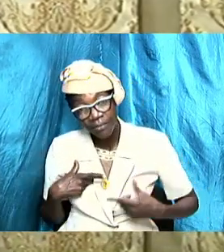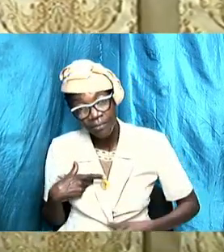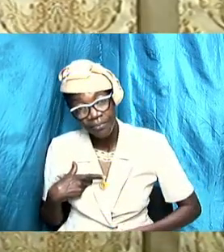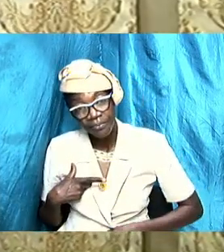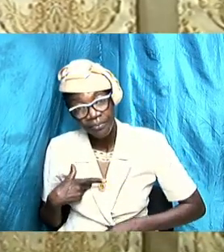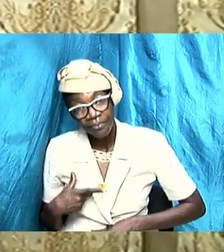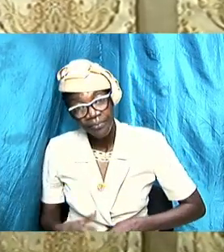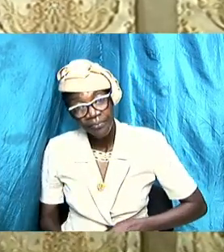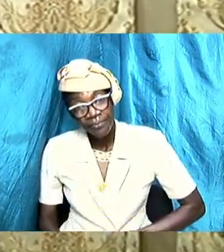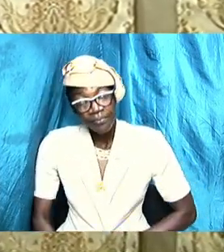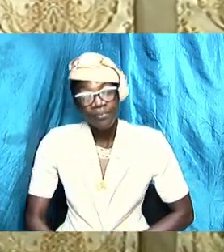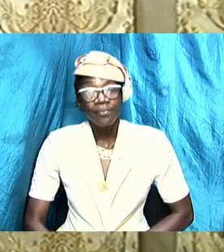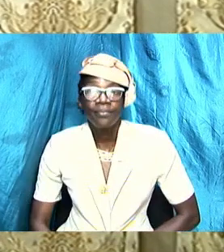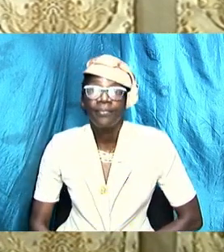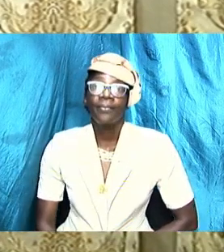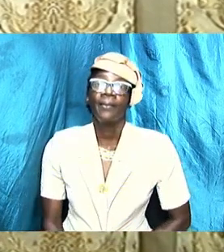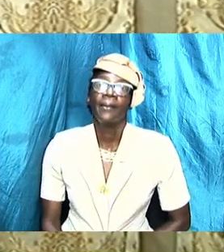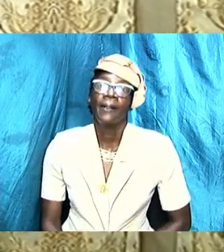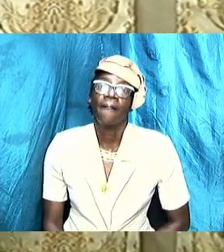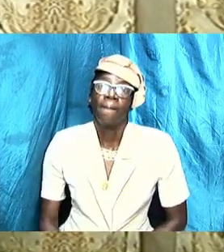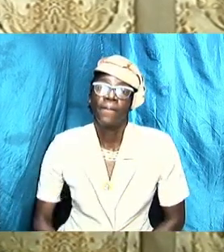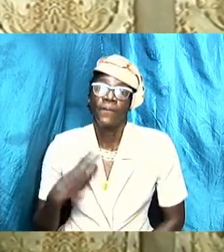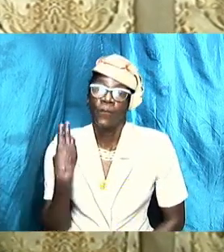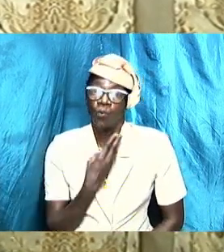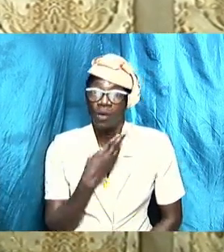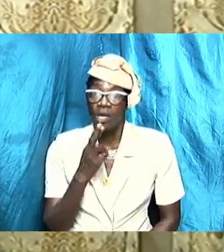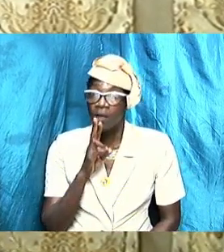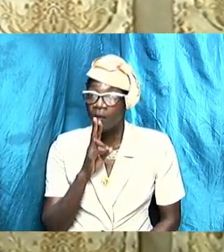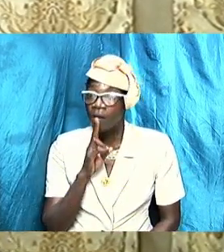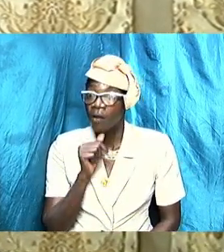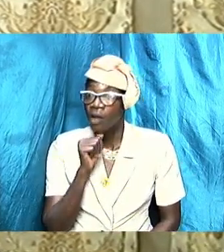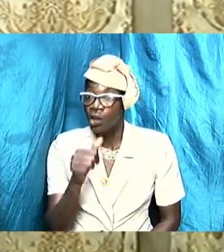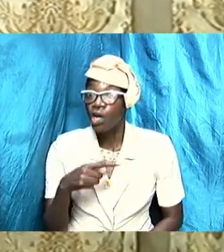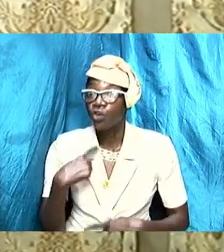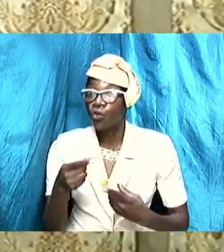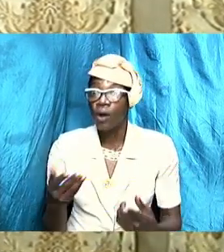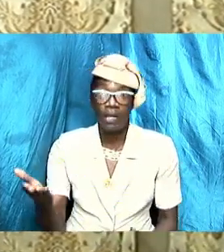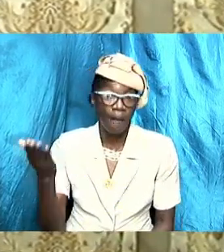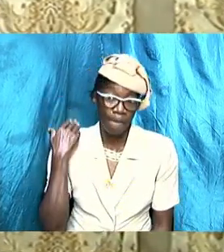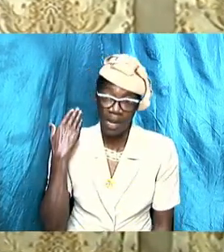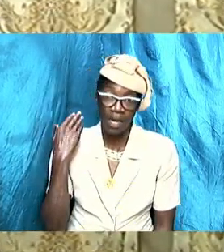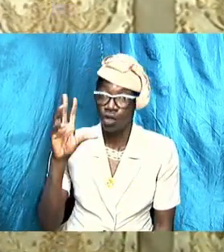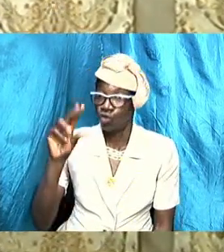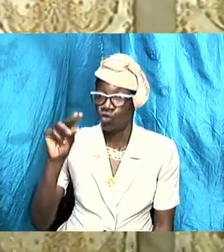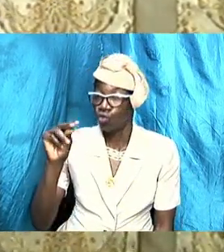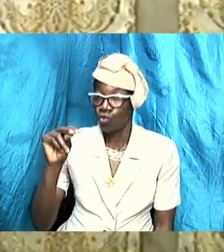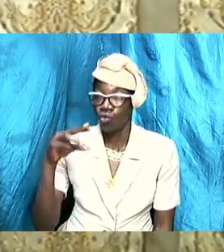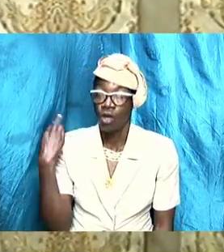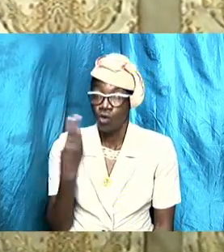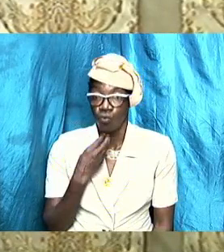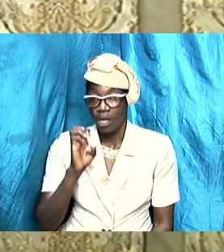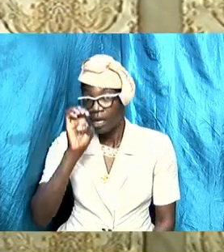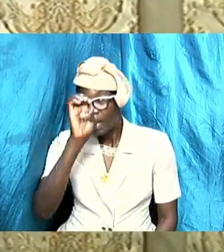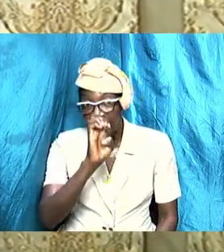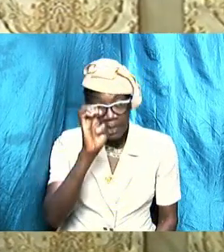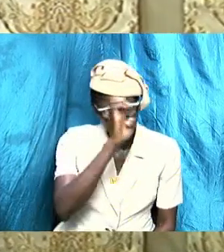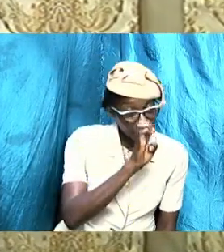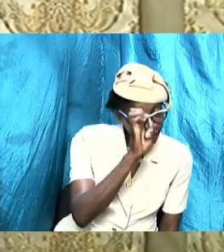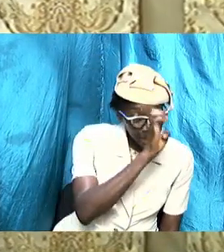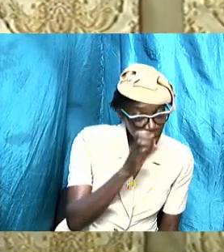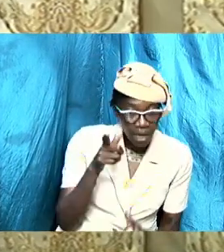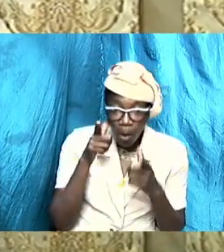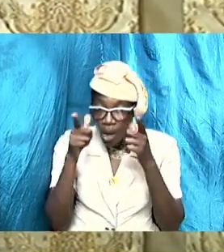most high God and so we are not going back over that because we examined it and we looked at the scriptures